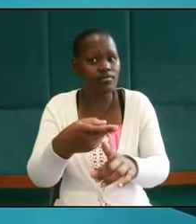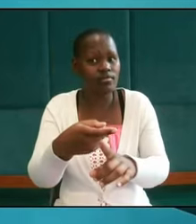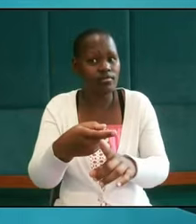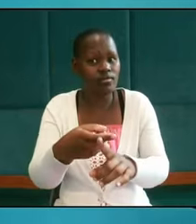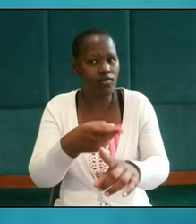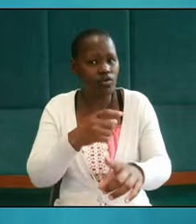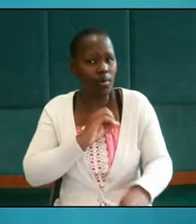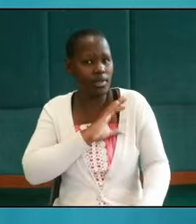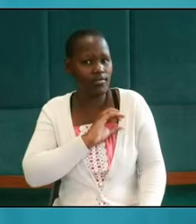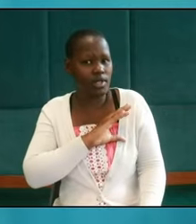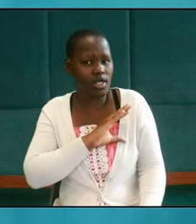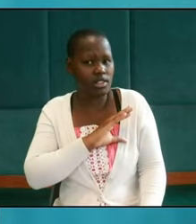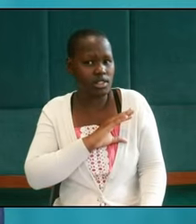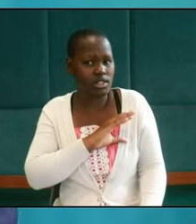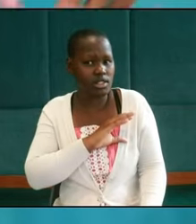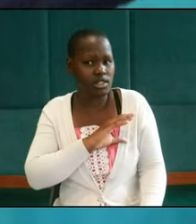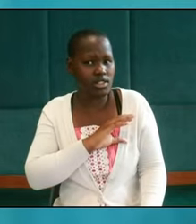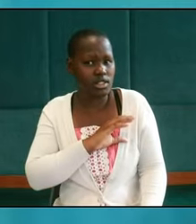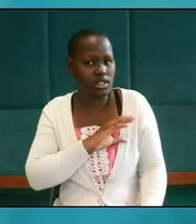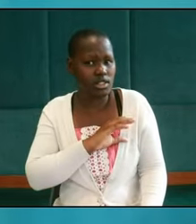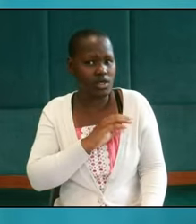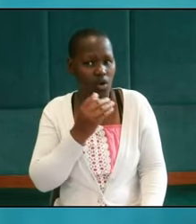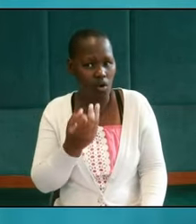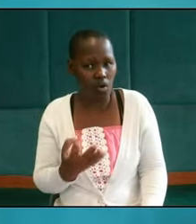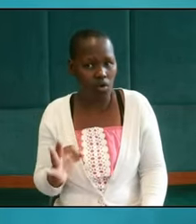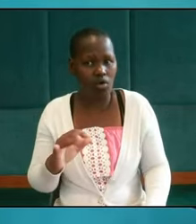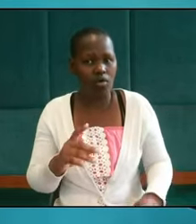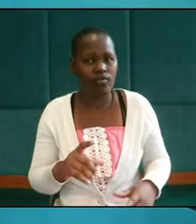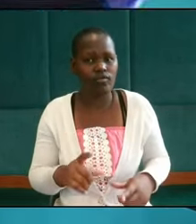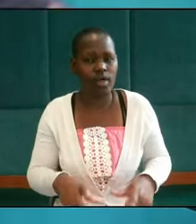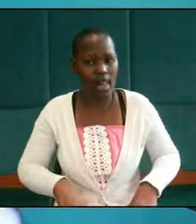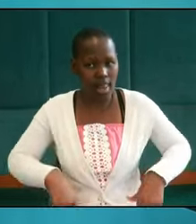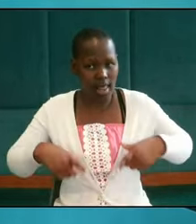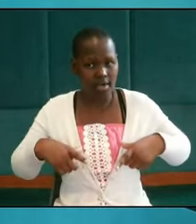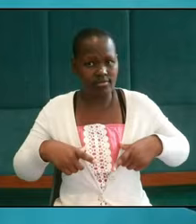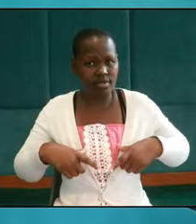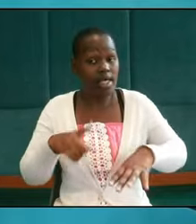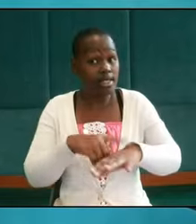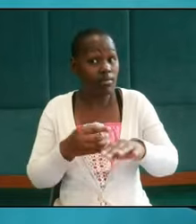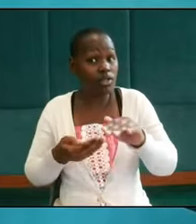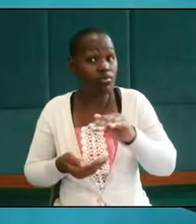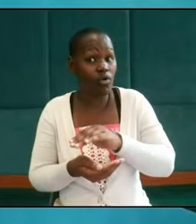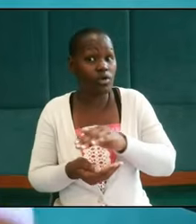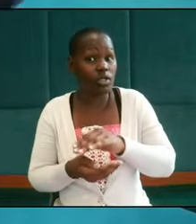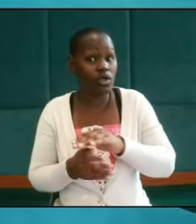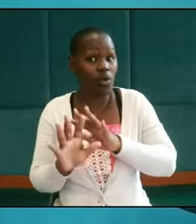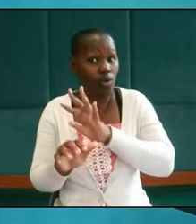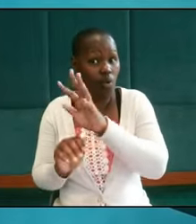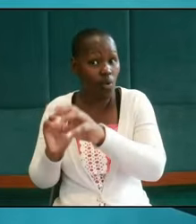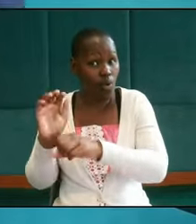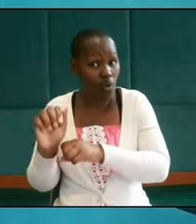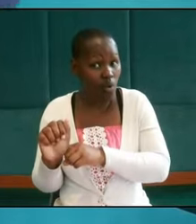fierce jaws of the lions when he went in the morning he called